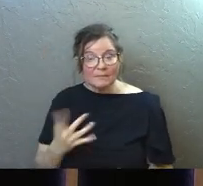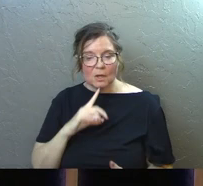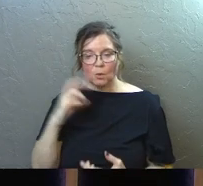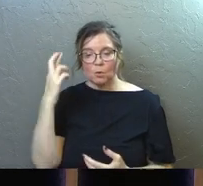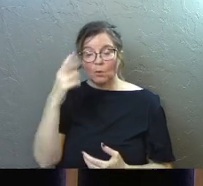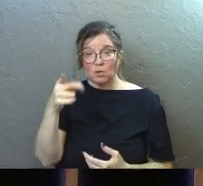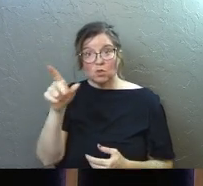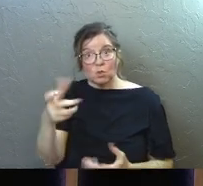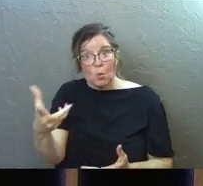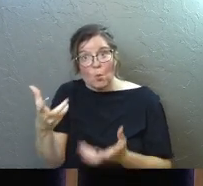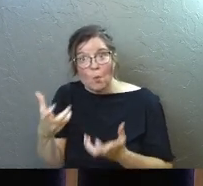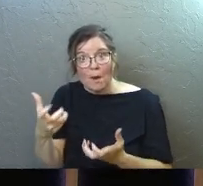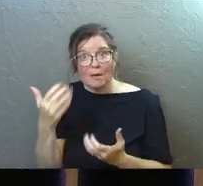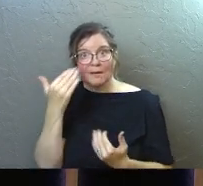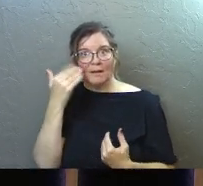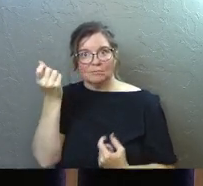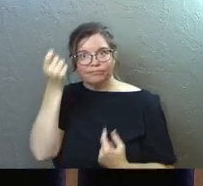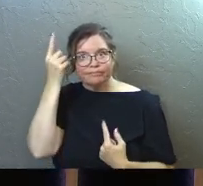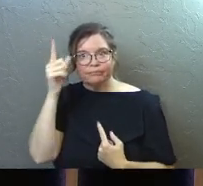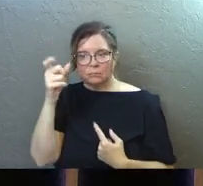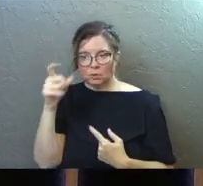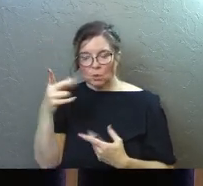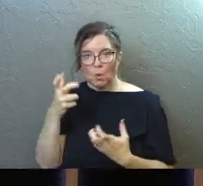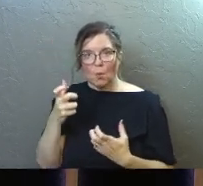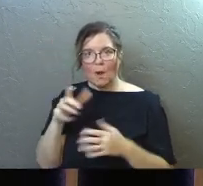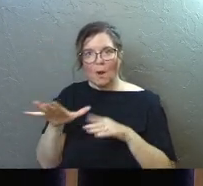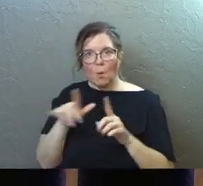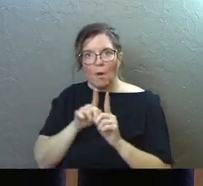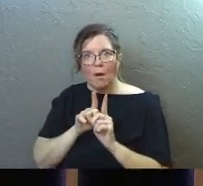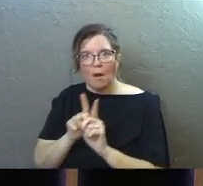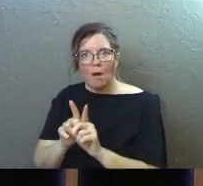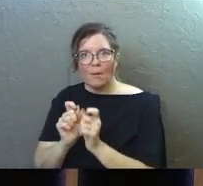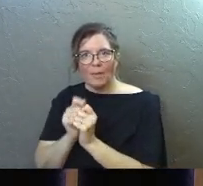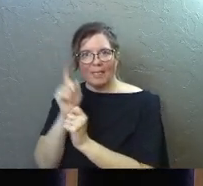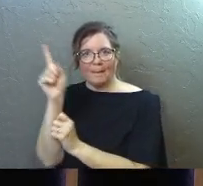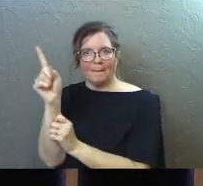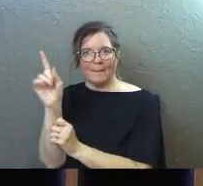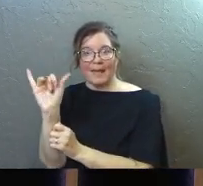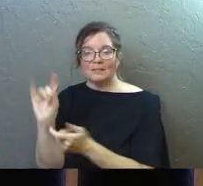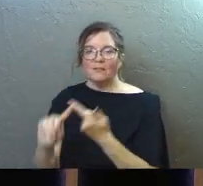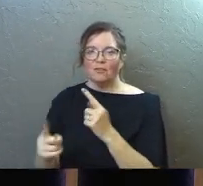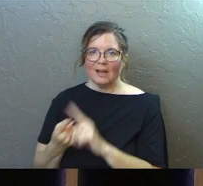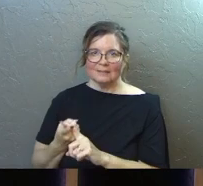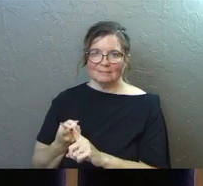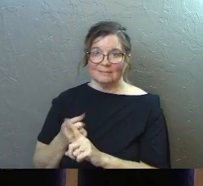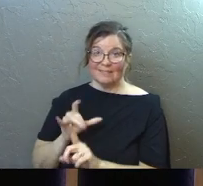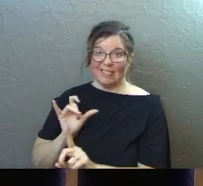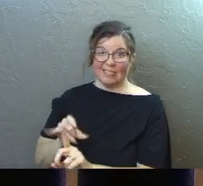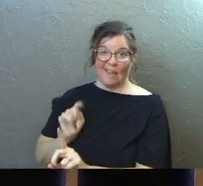Because the reason you should want to hear his voice is because you want to walk with him as a friend.